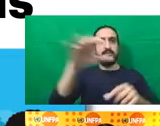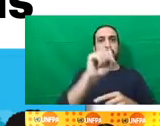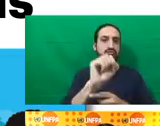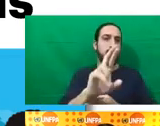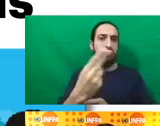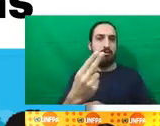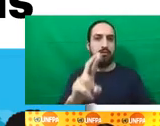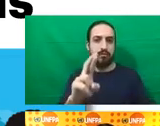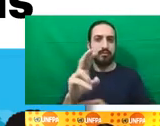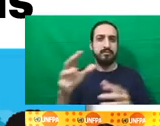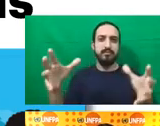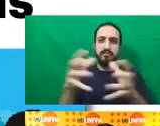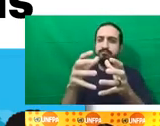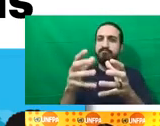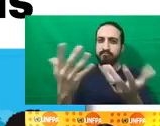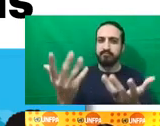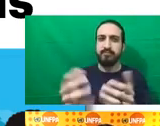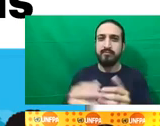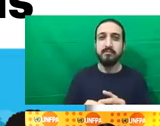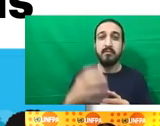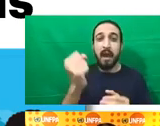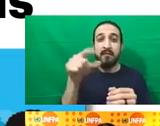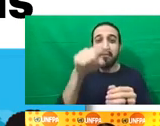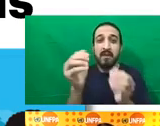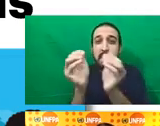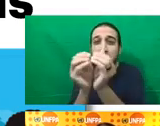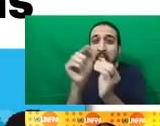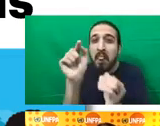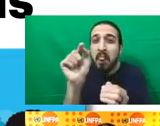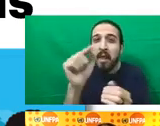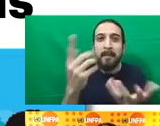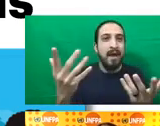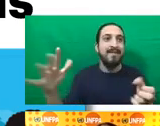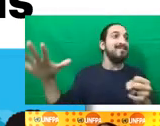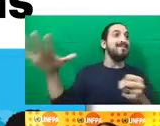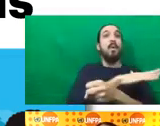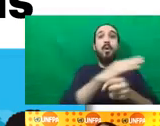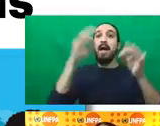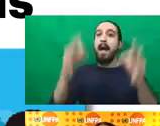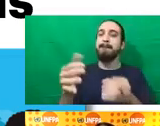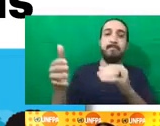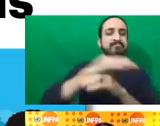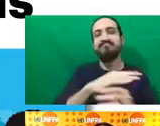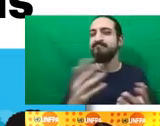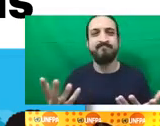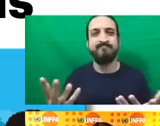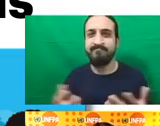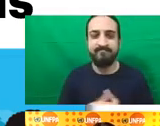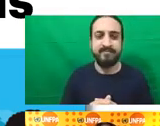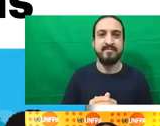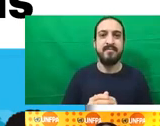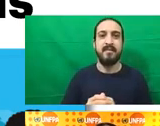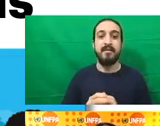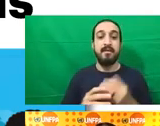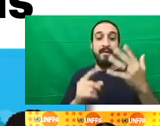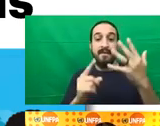sector NAPs, these aren't reflected in overarching NAP documents. The fifth related to how there were opportunities